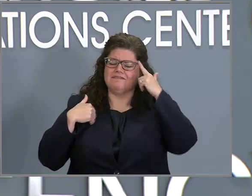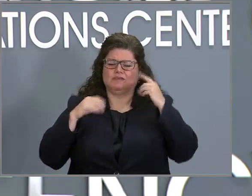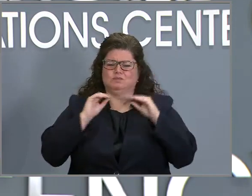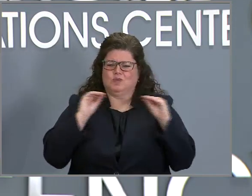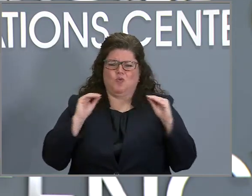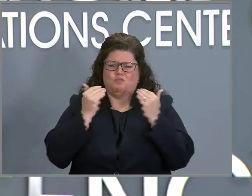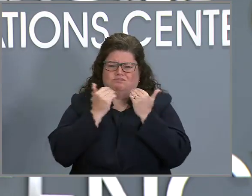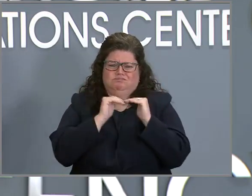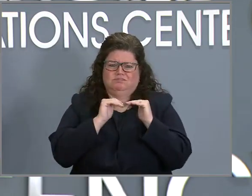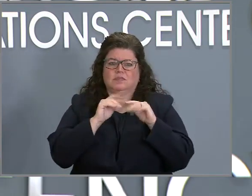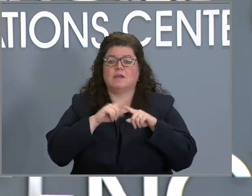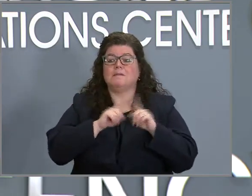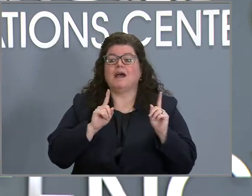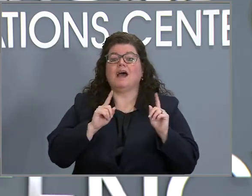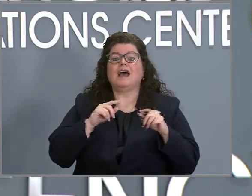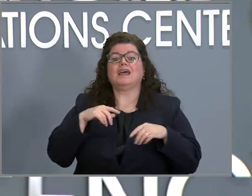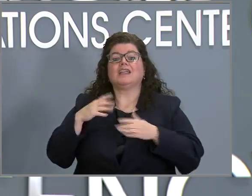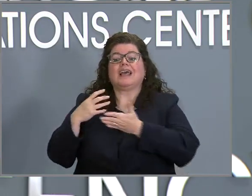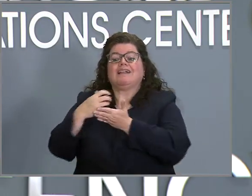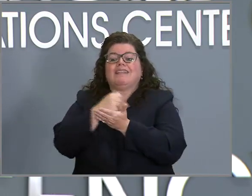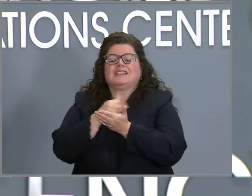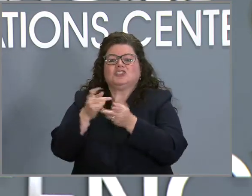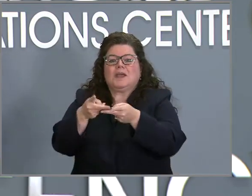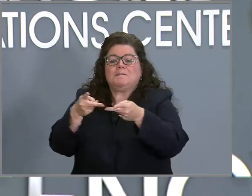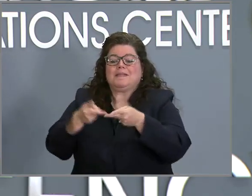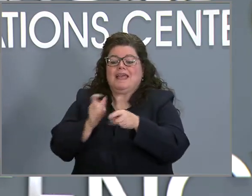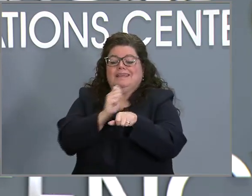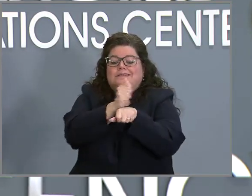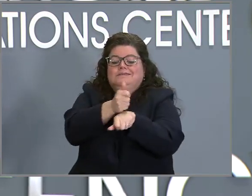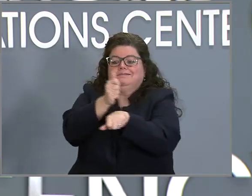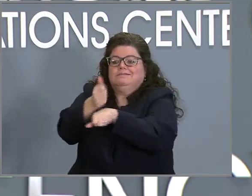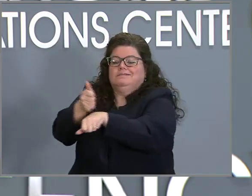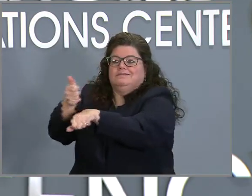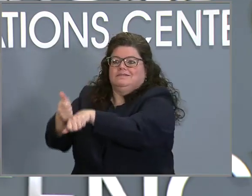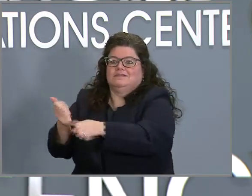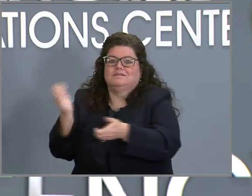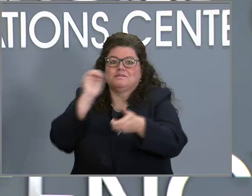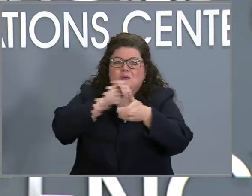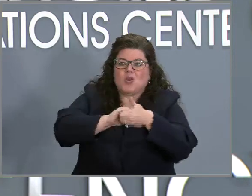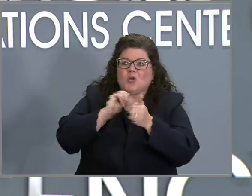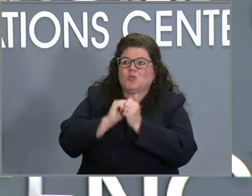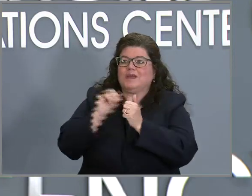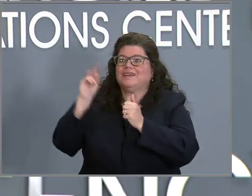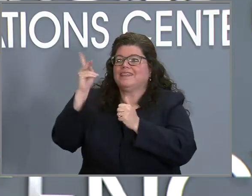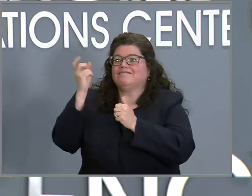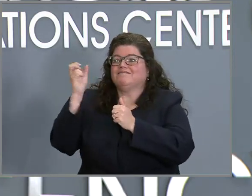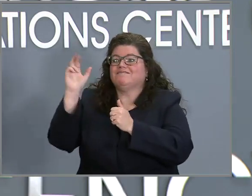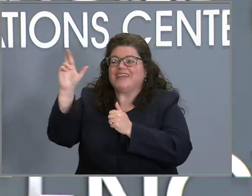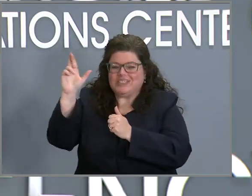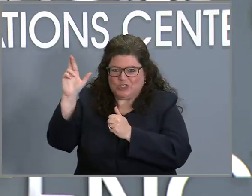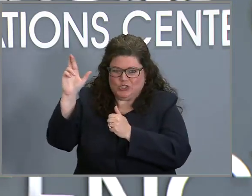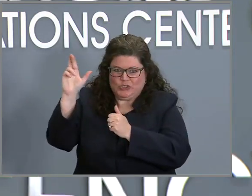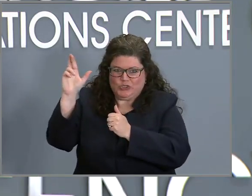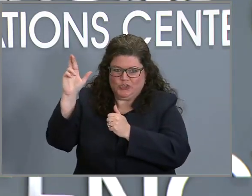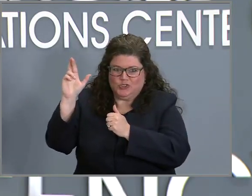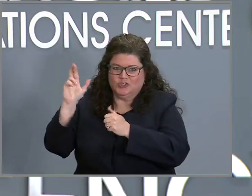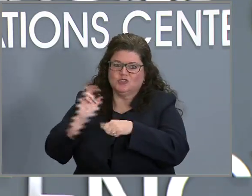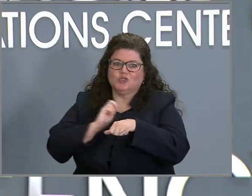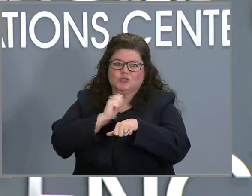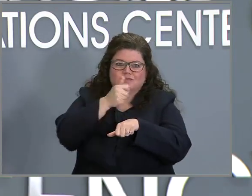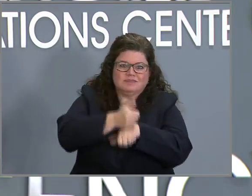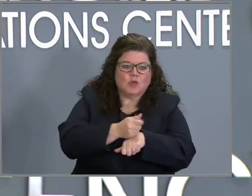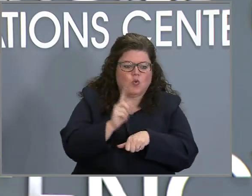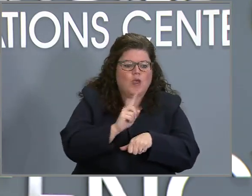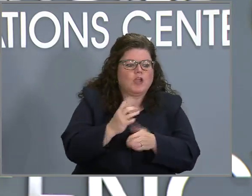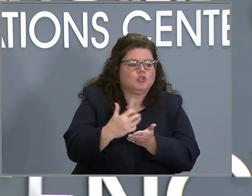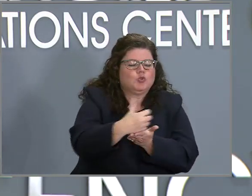It's the collection sites in the community that we're continuing to partner with vendors and other entities to stand up more collection points.